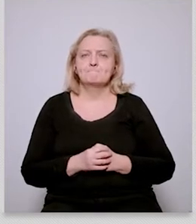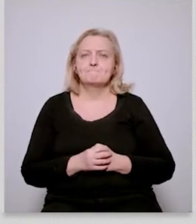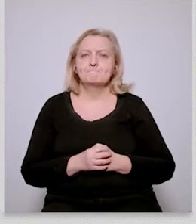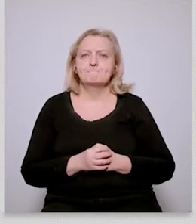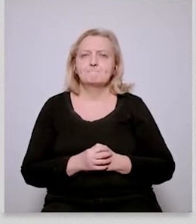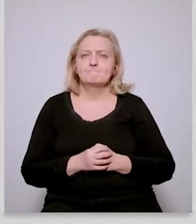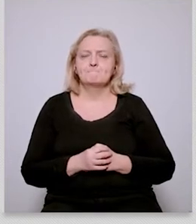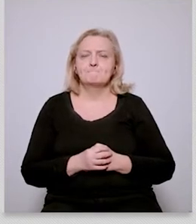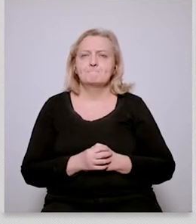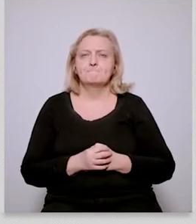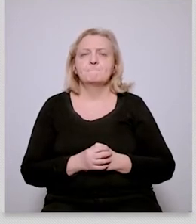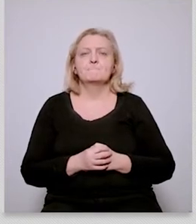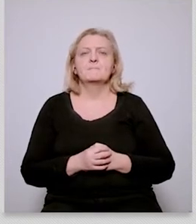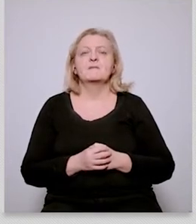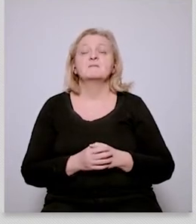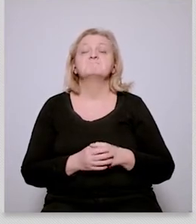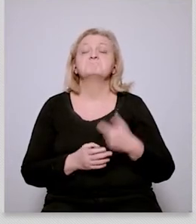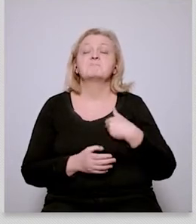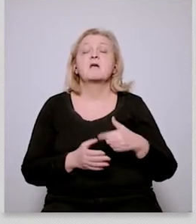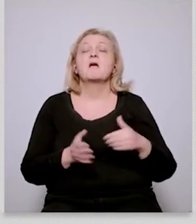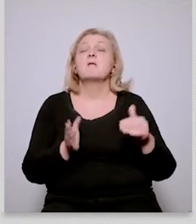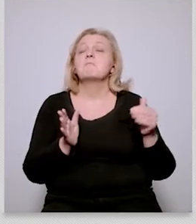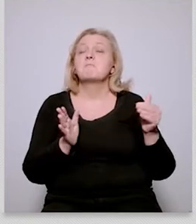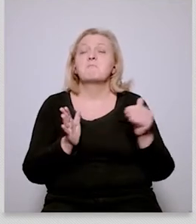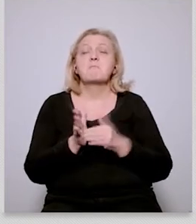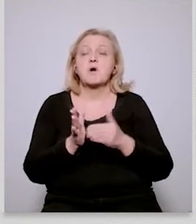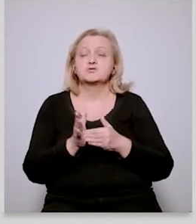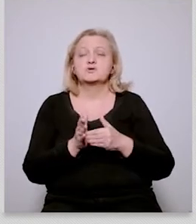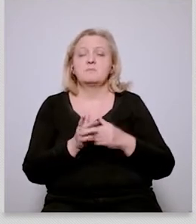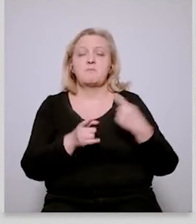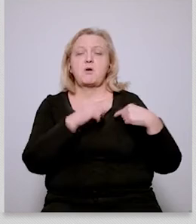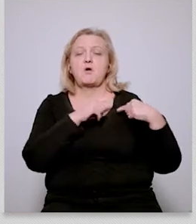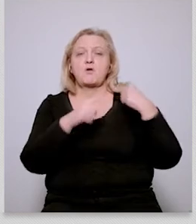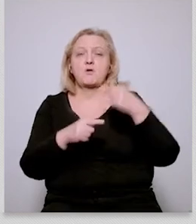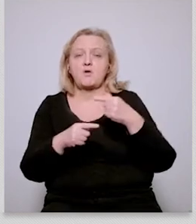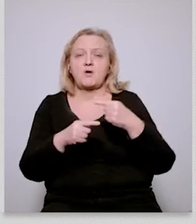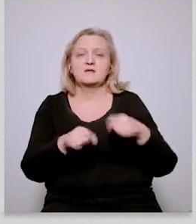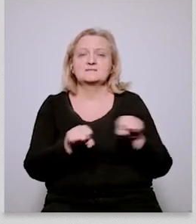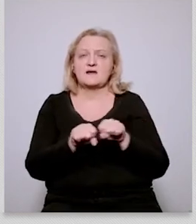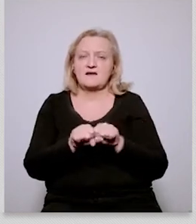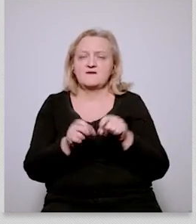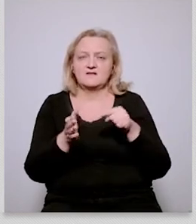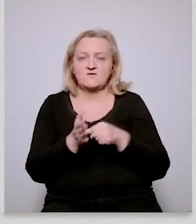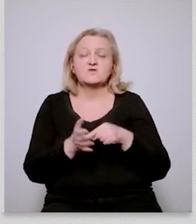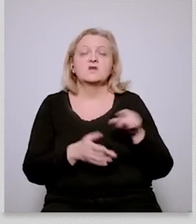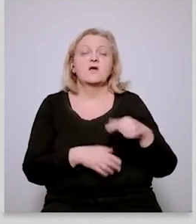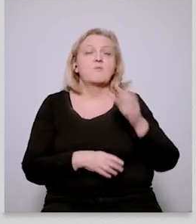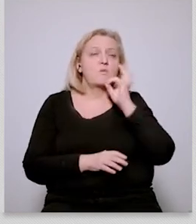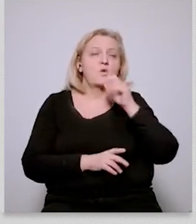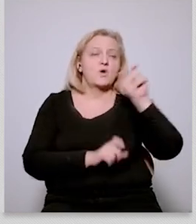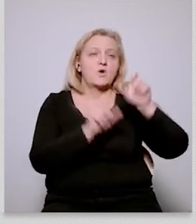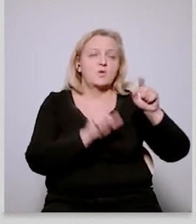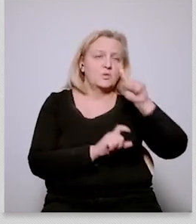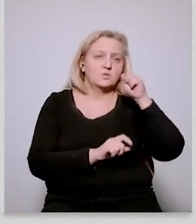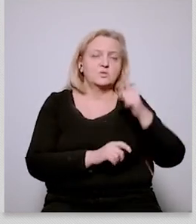you know demands coming from uh younger people but at the same time that being juxtaposed with the